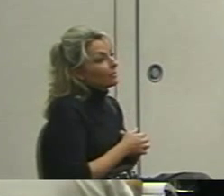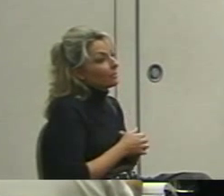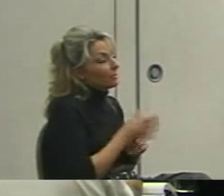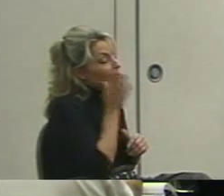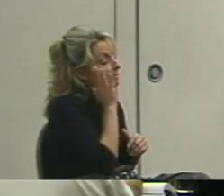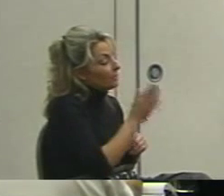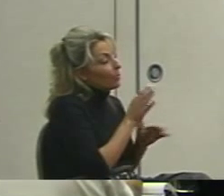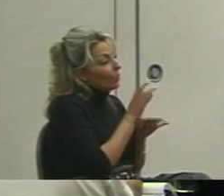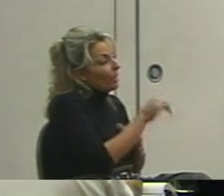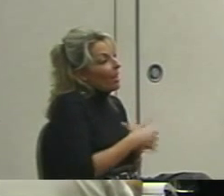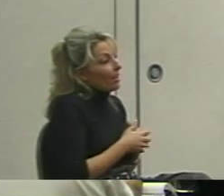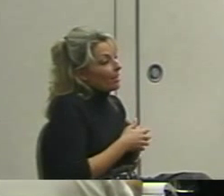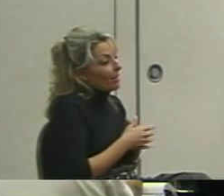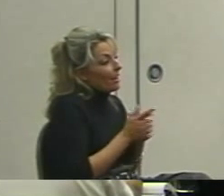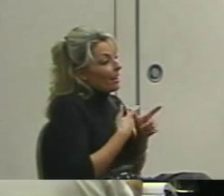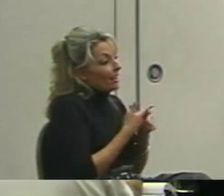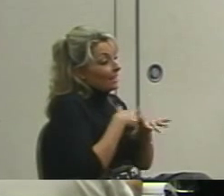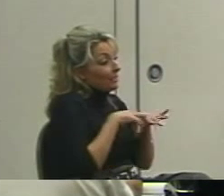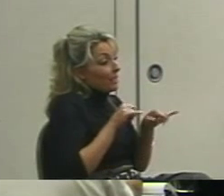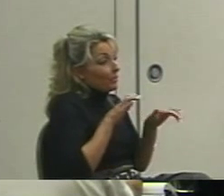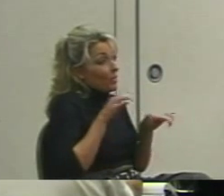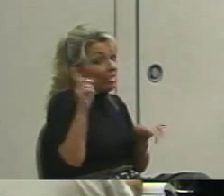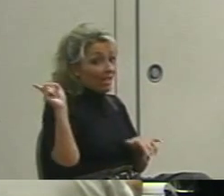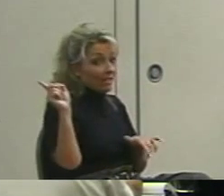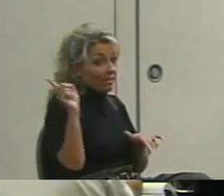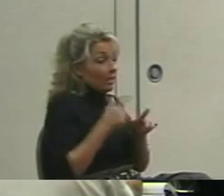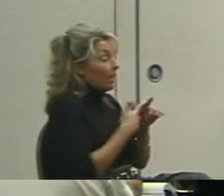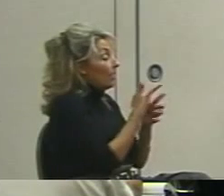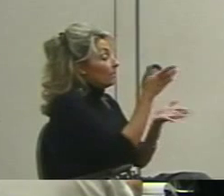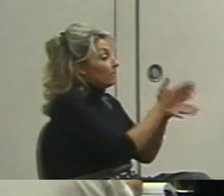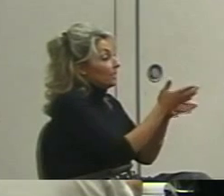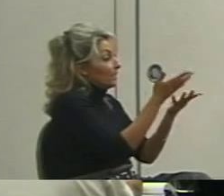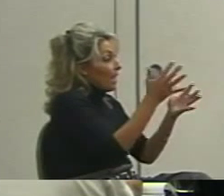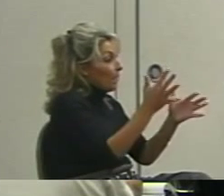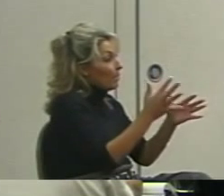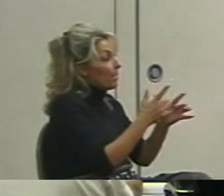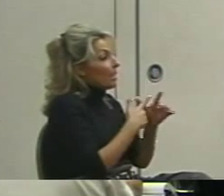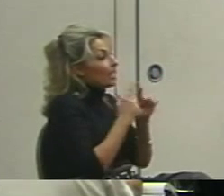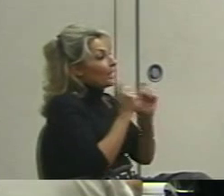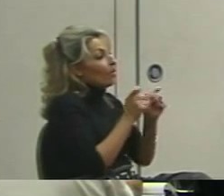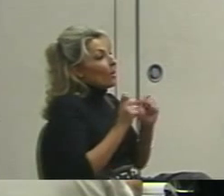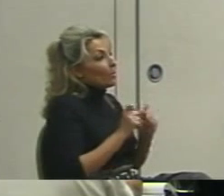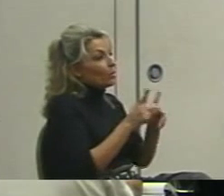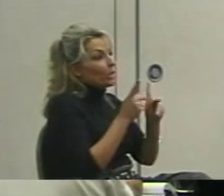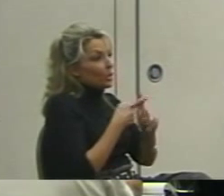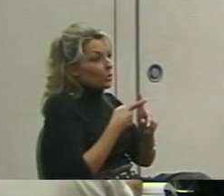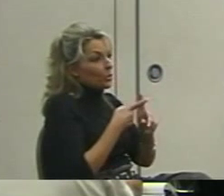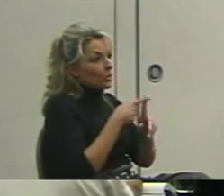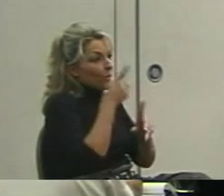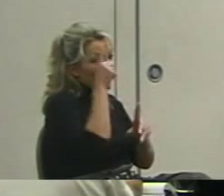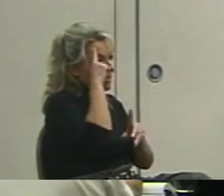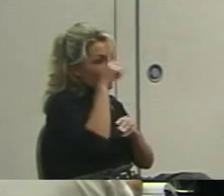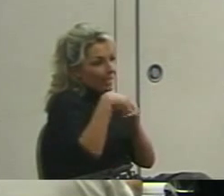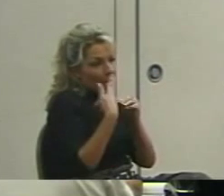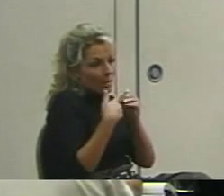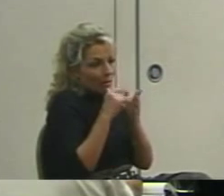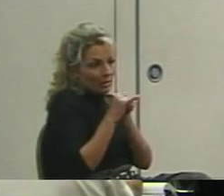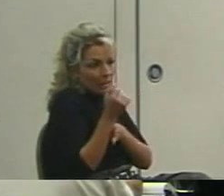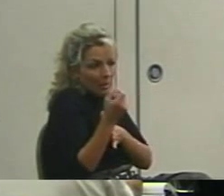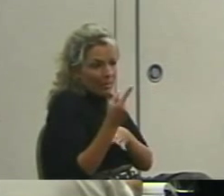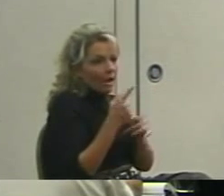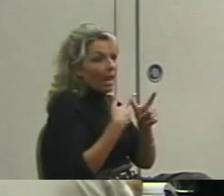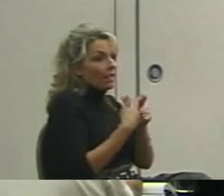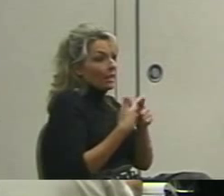you're going to do that and this at the same time then we're going to stop. I'm going to give you a chance to think about it just a little bit